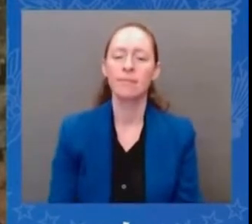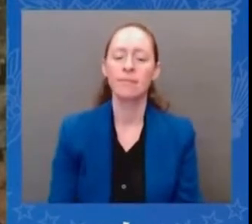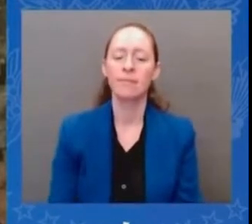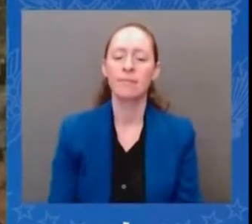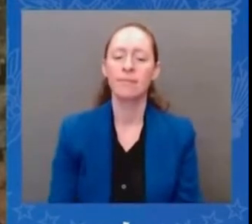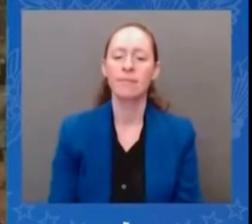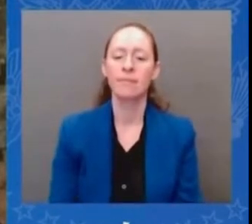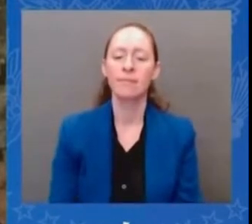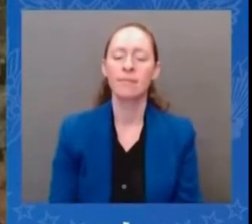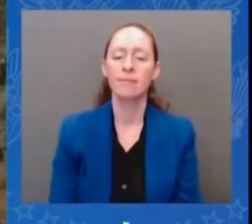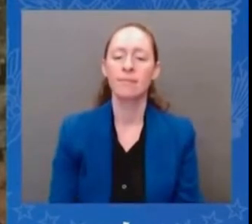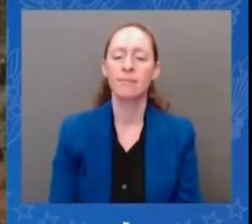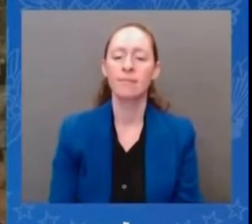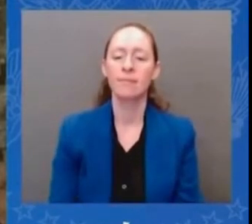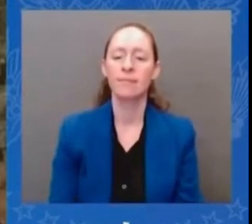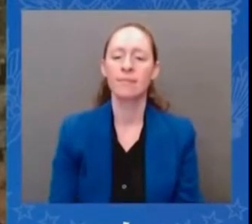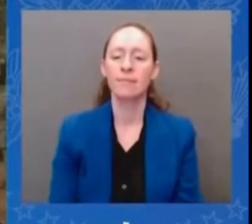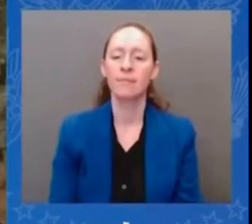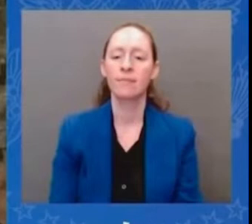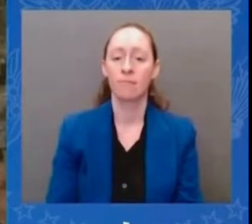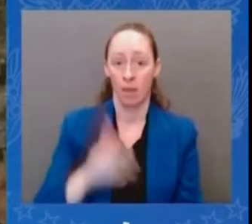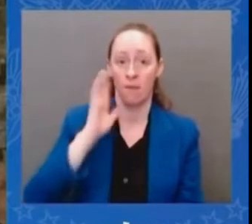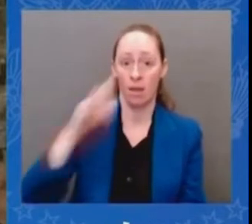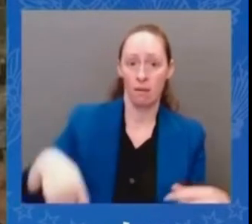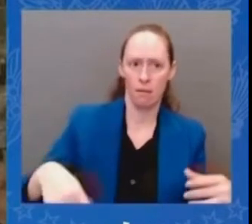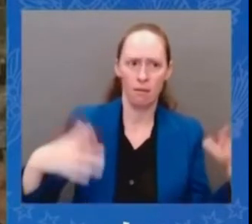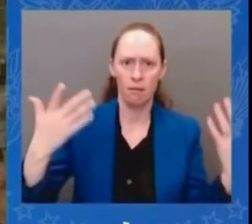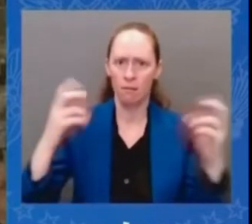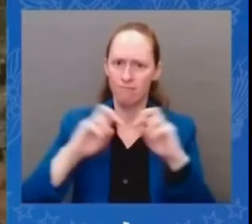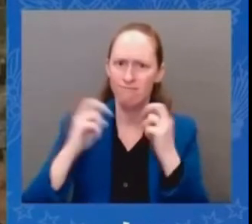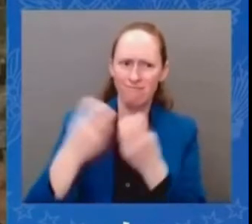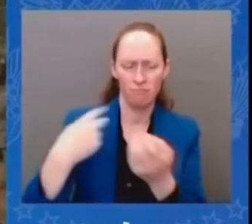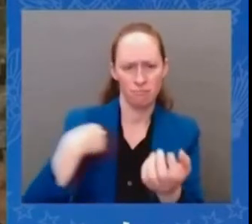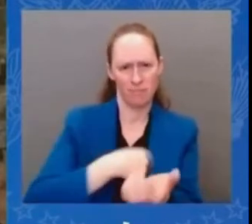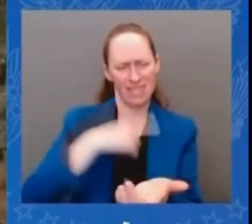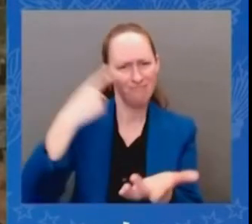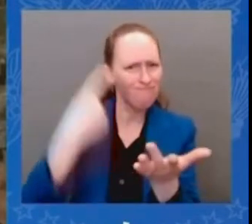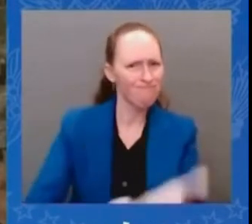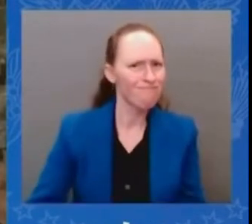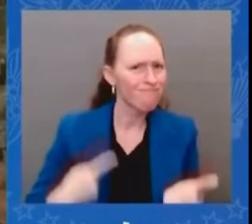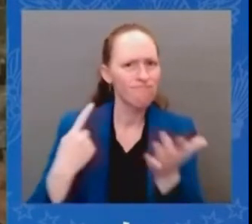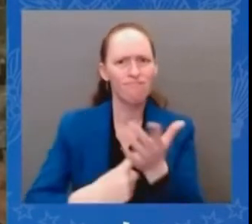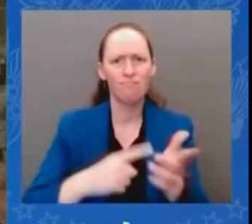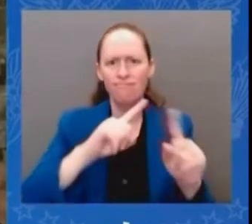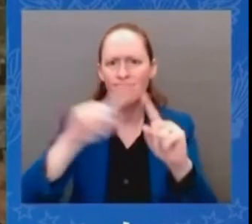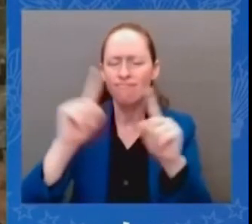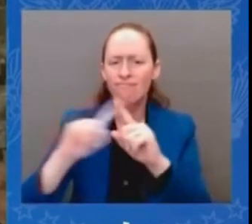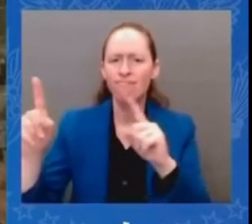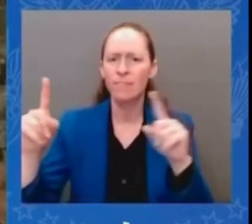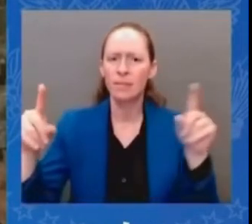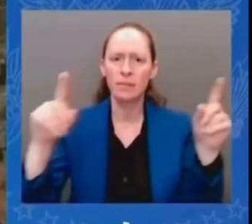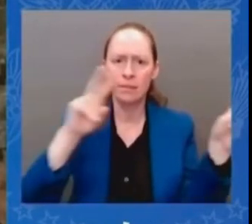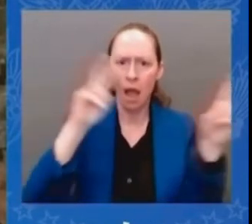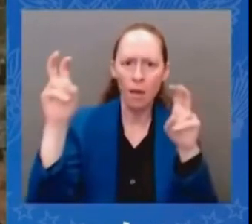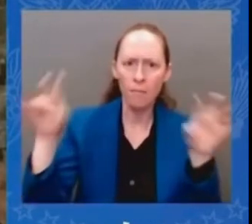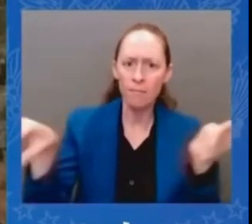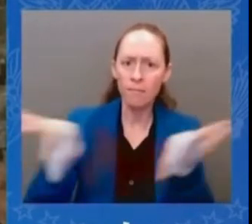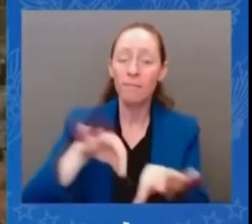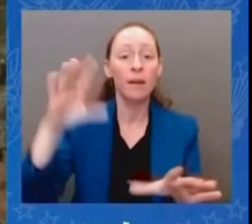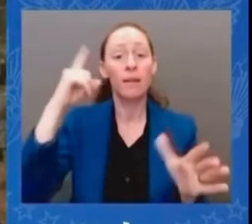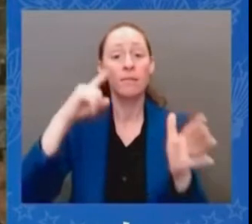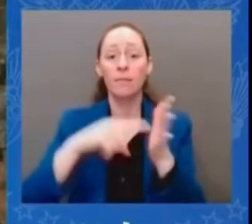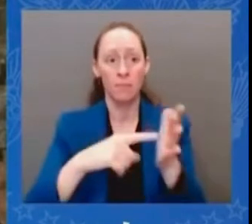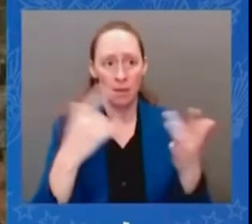that means tackling the suffering that russia aggression has unleashed not just in ukraine people but the people around the world particularly food